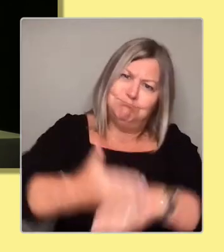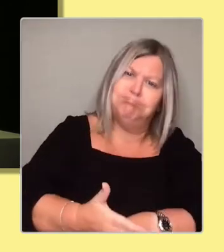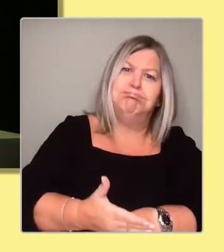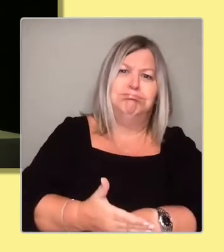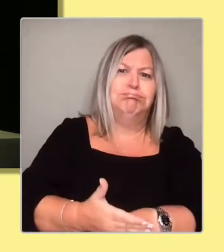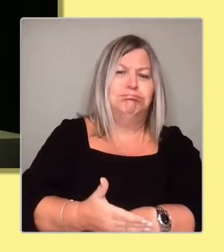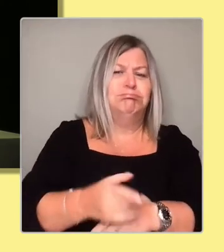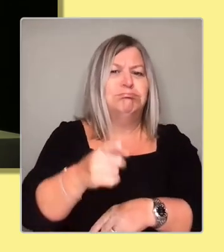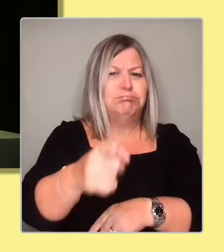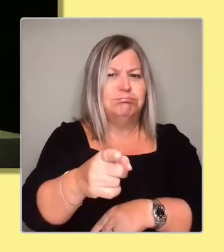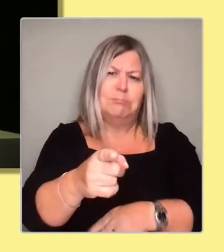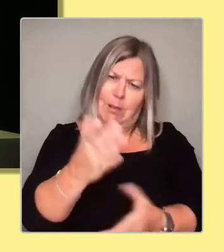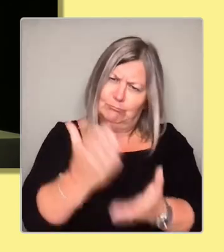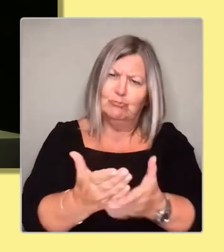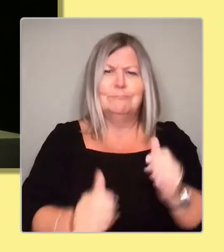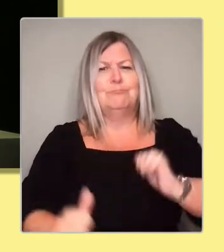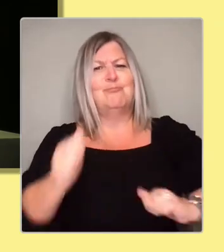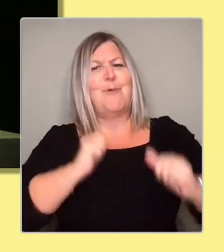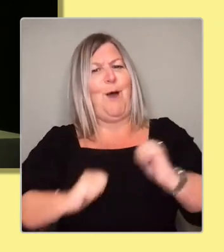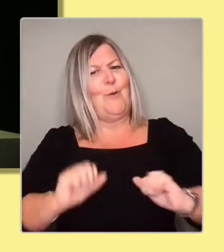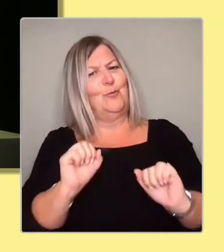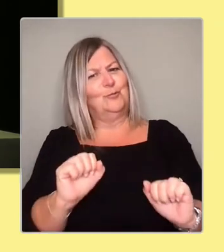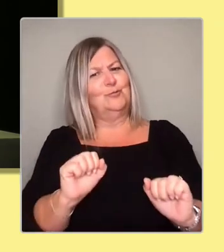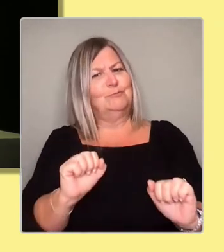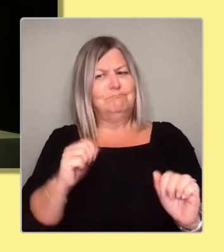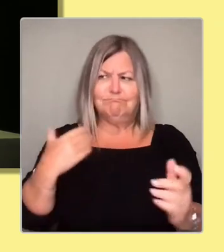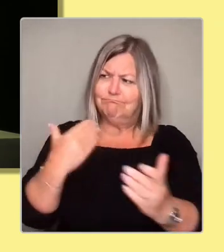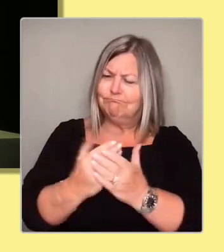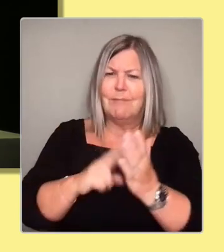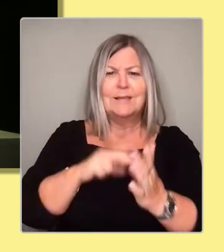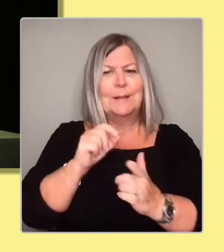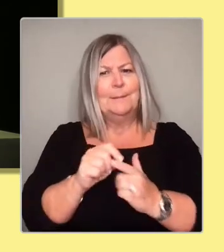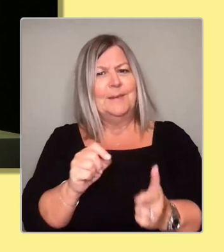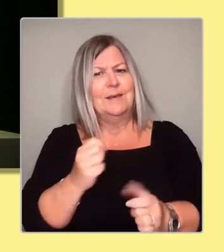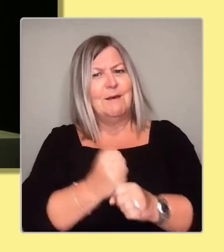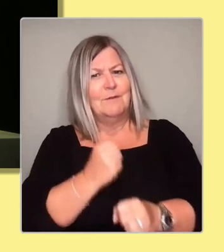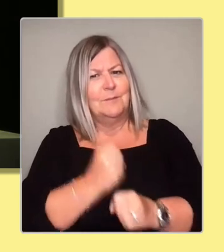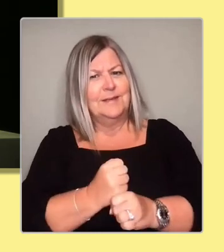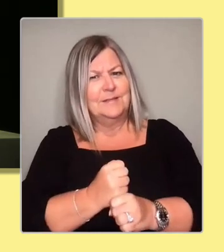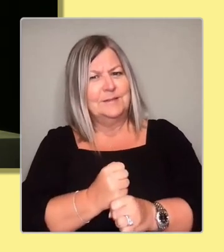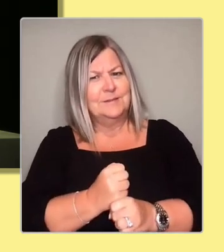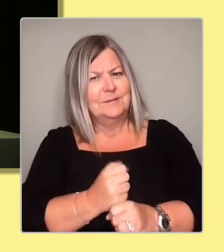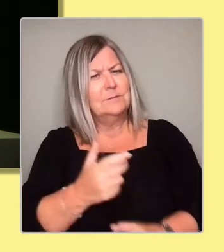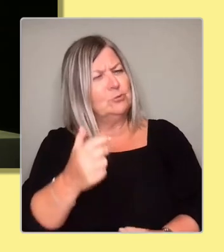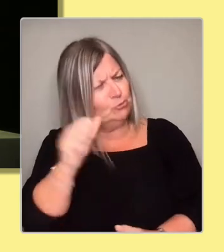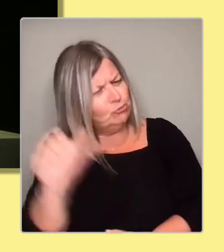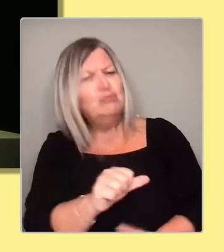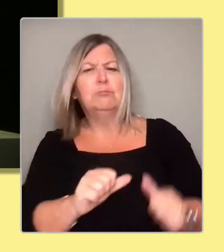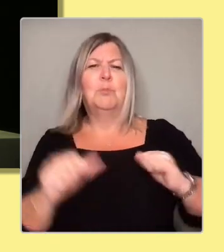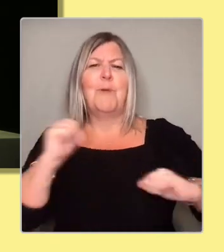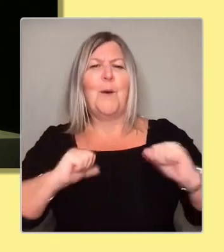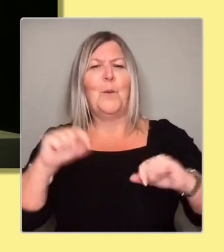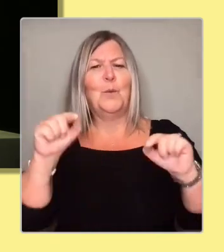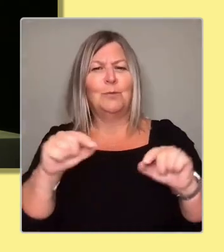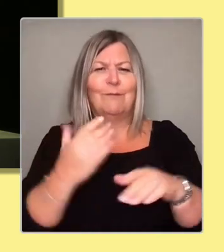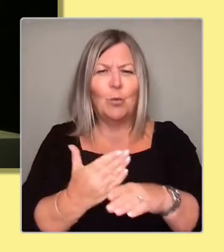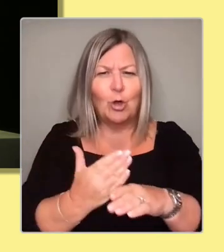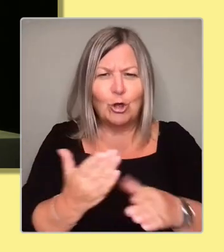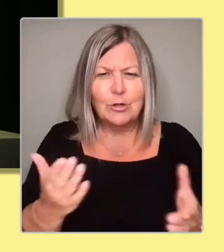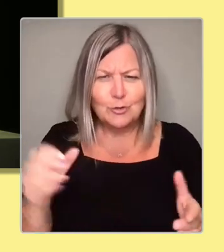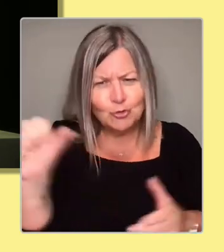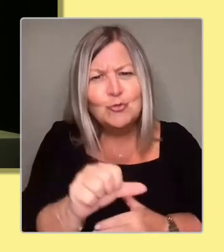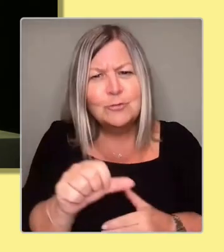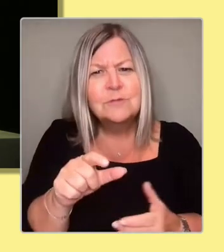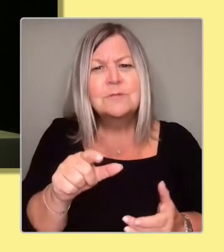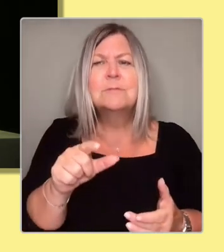of your SNP government. It's not a mediocre record. It's a record we should be proud of. You should be proud of the fact that we have abolished